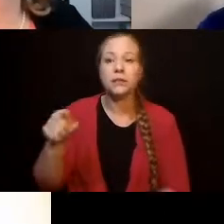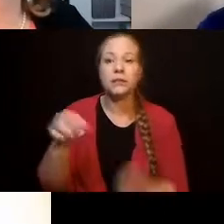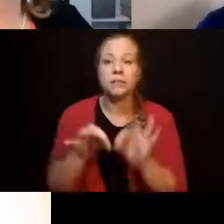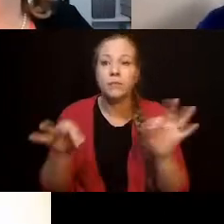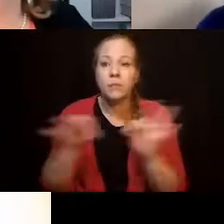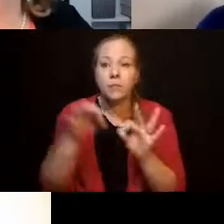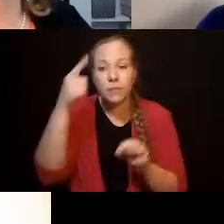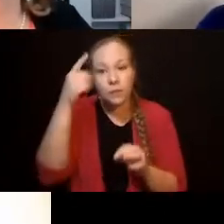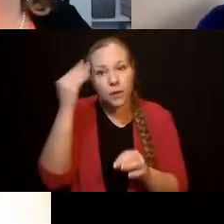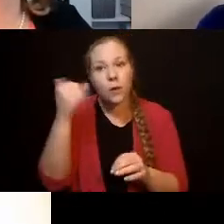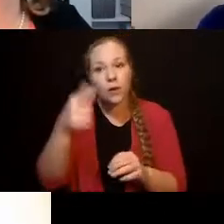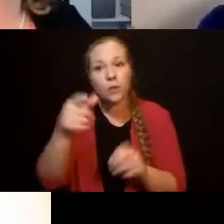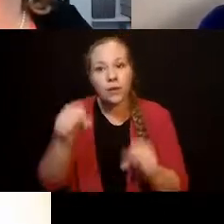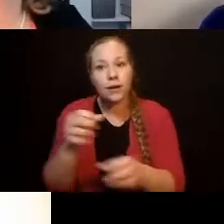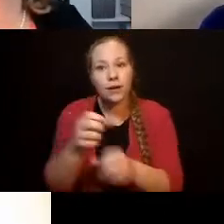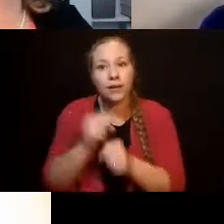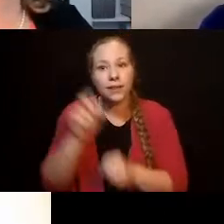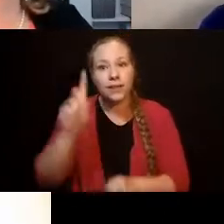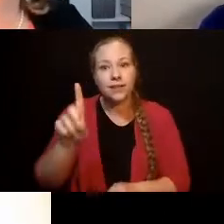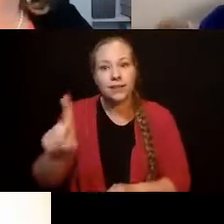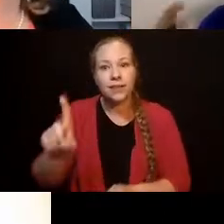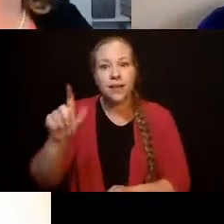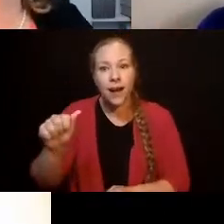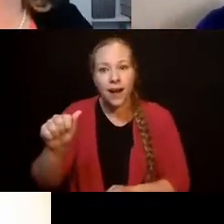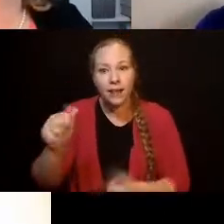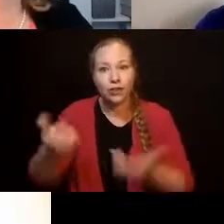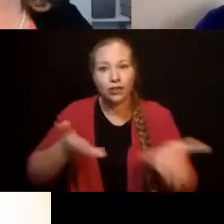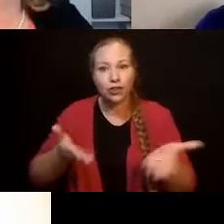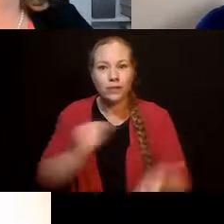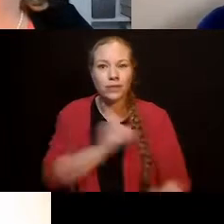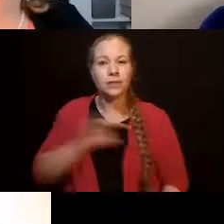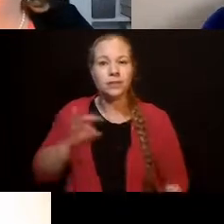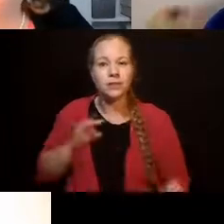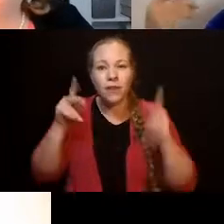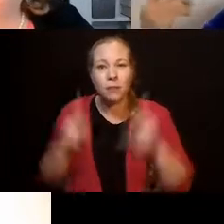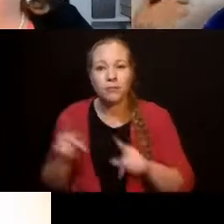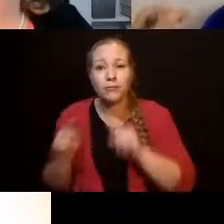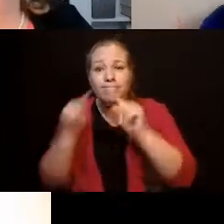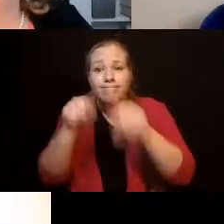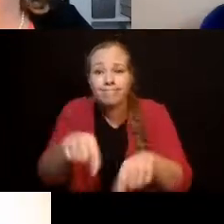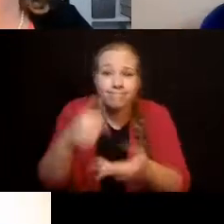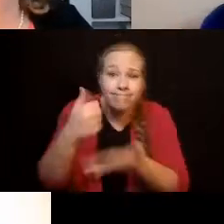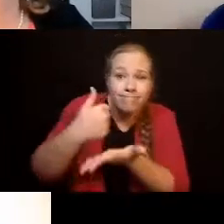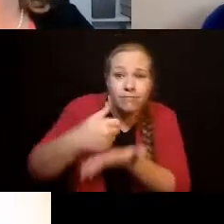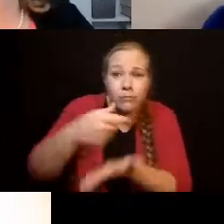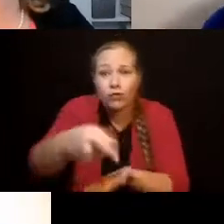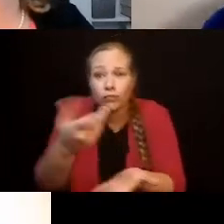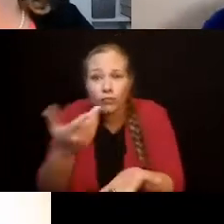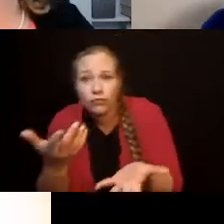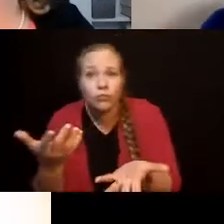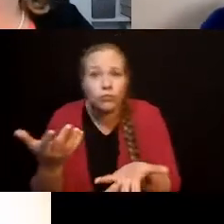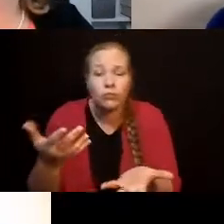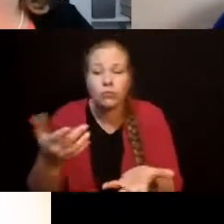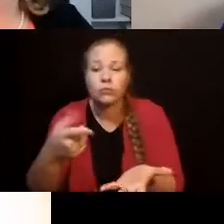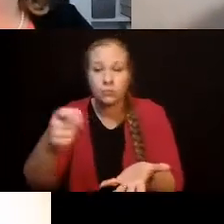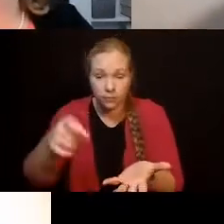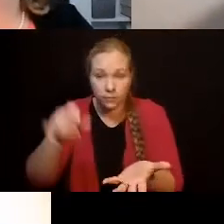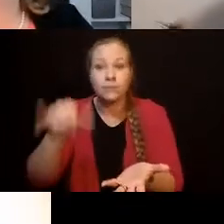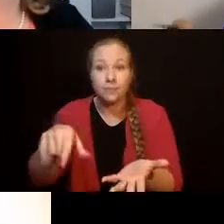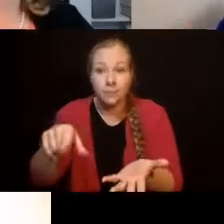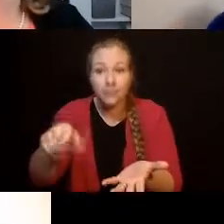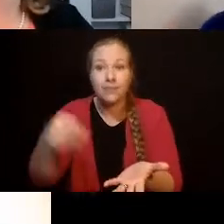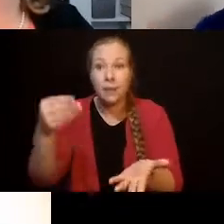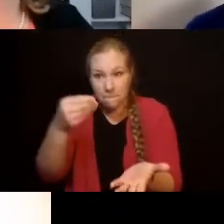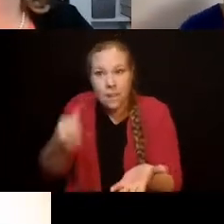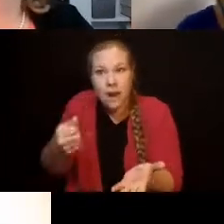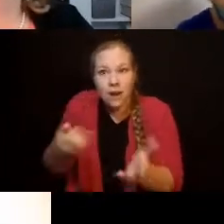community first choice, that person to come into the home and help you, right? Those are all paid with